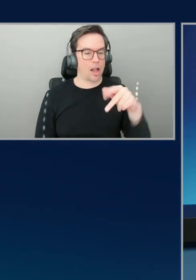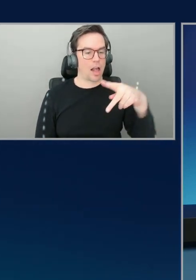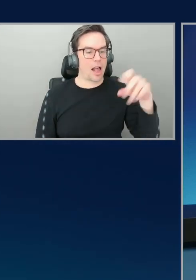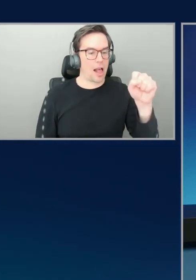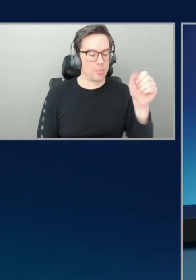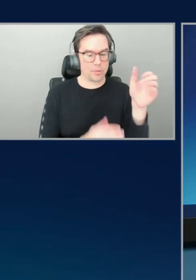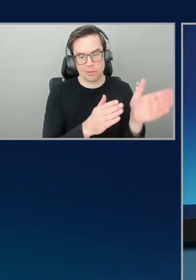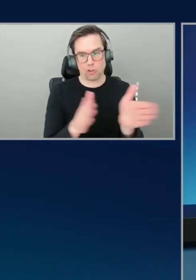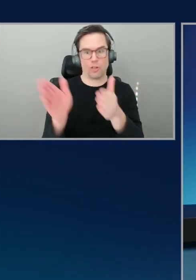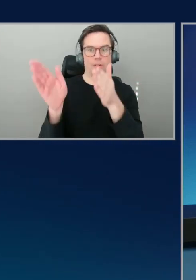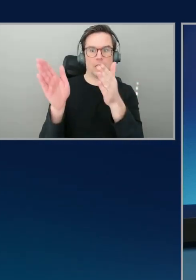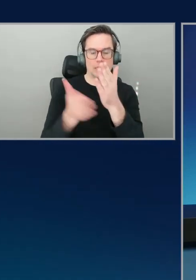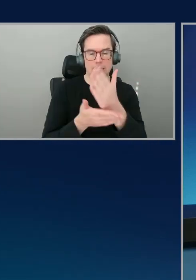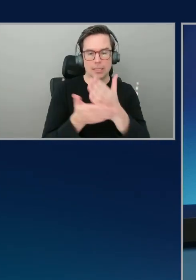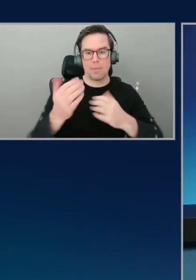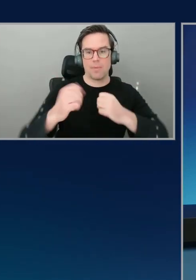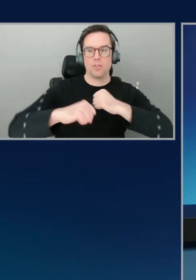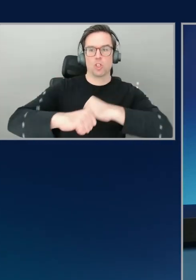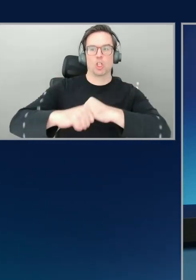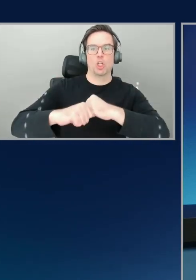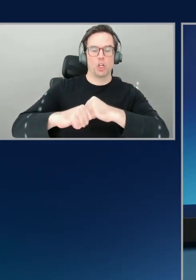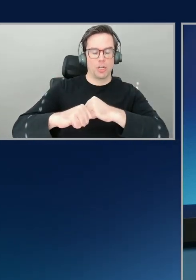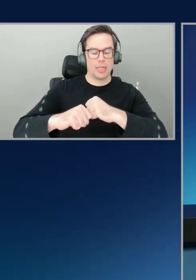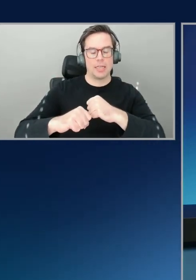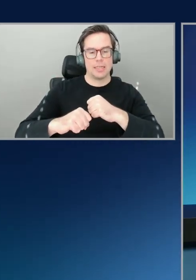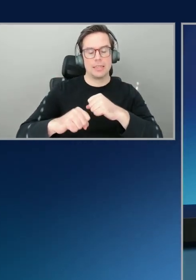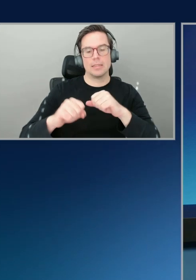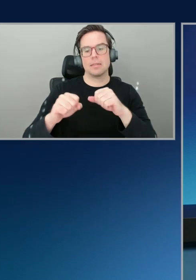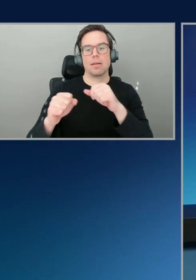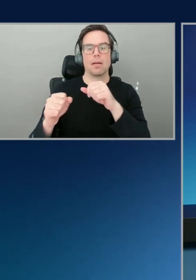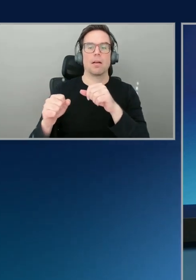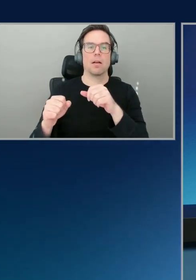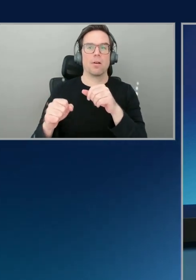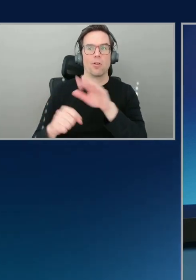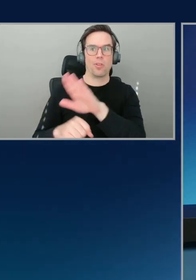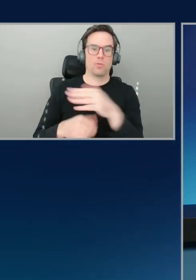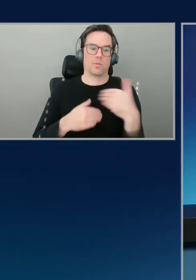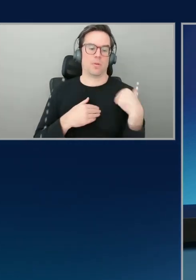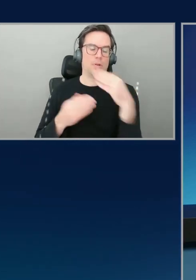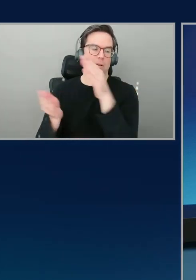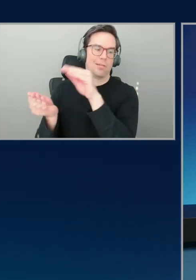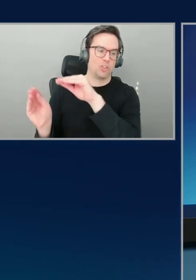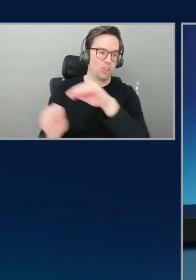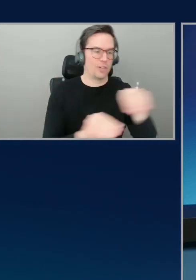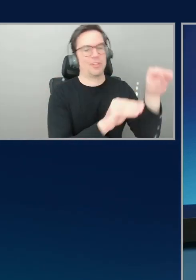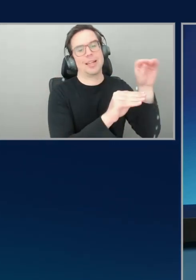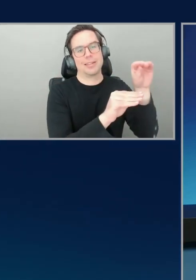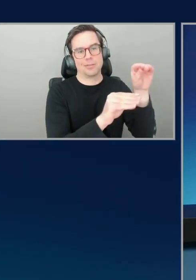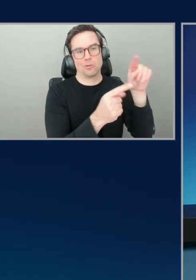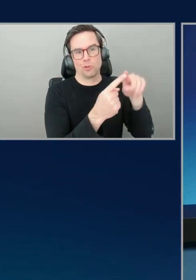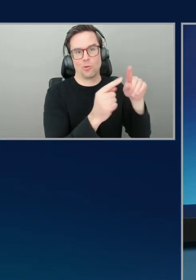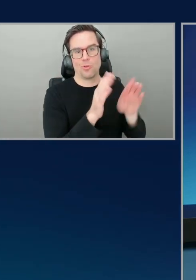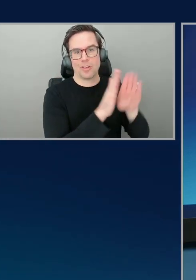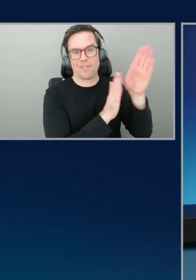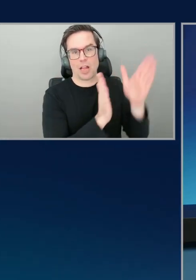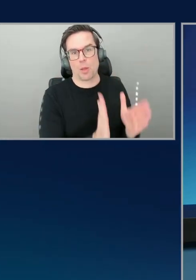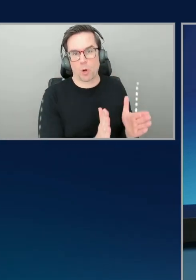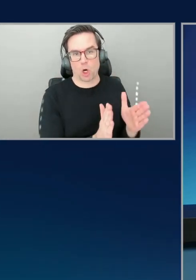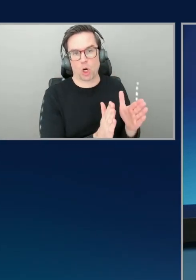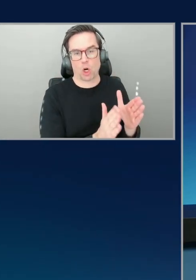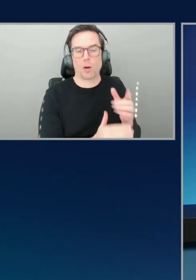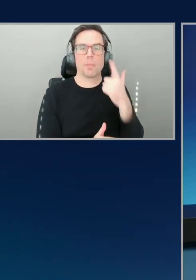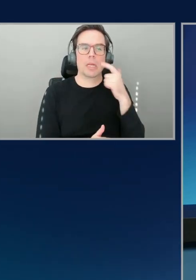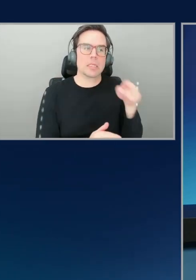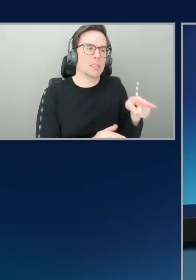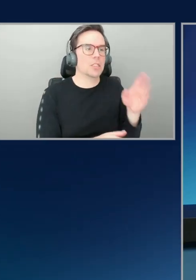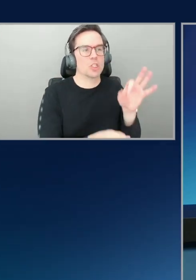uh, capabilities down to the developer to be able to run these simpler things that then get added to the, the pipeline